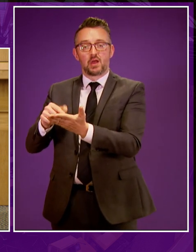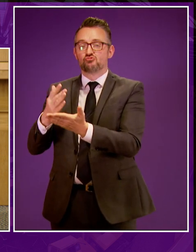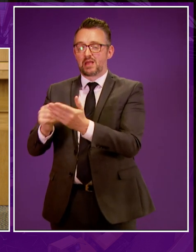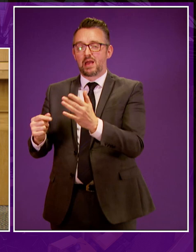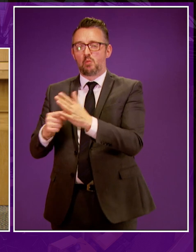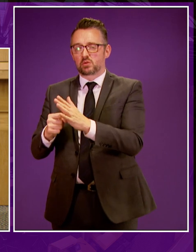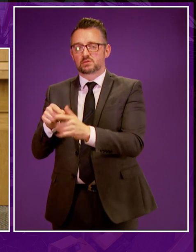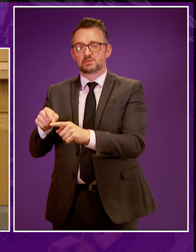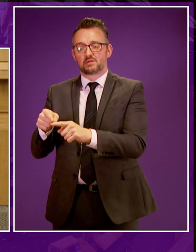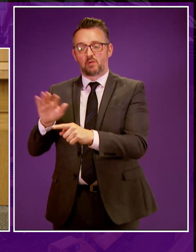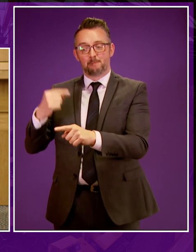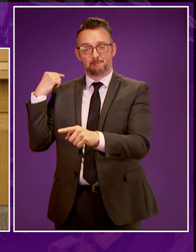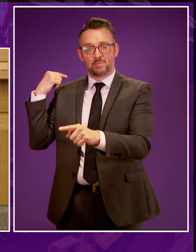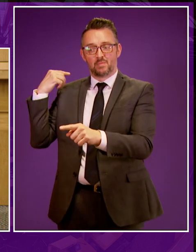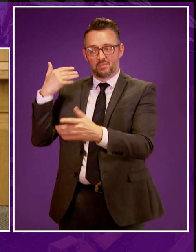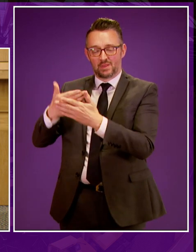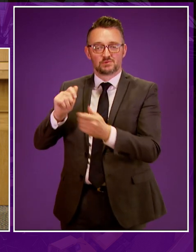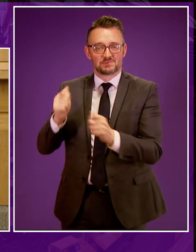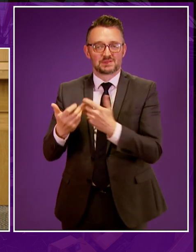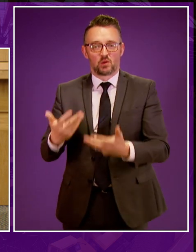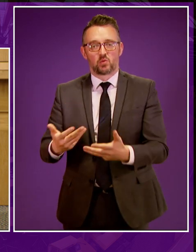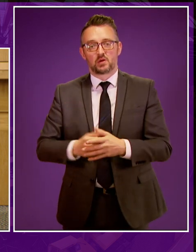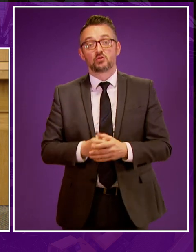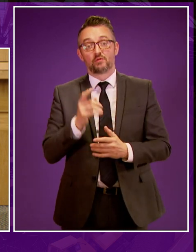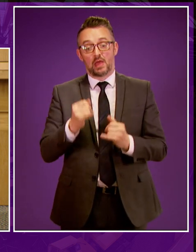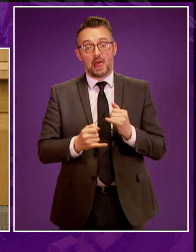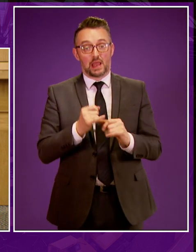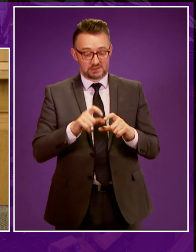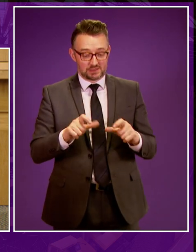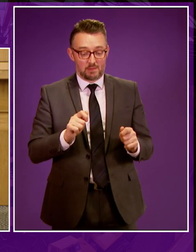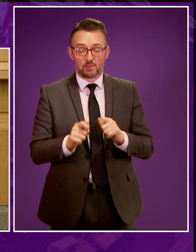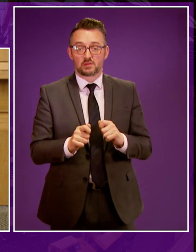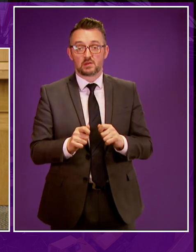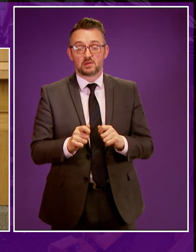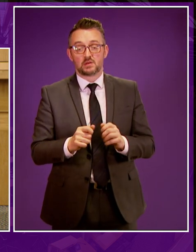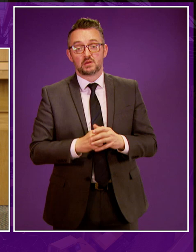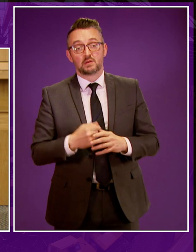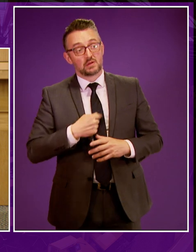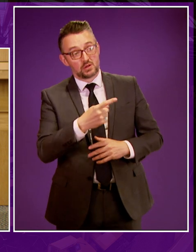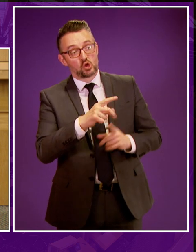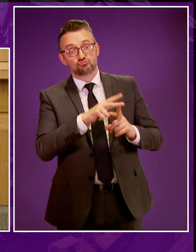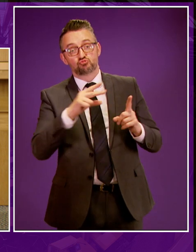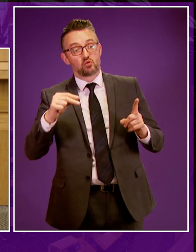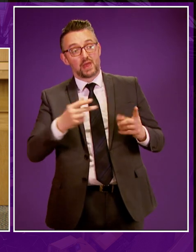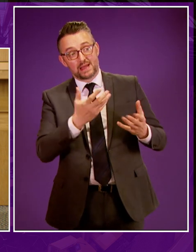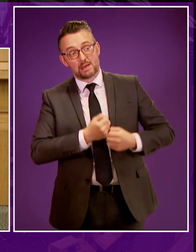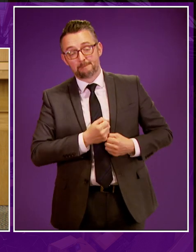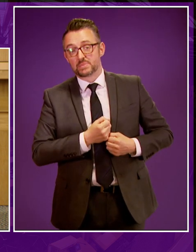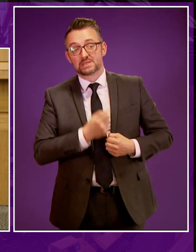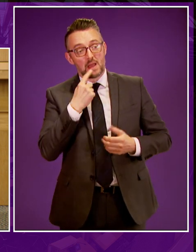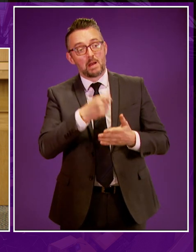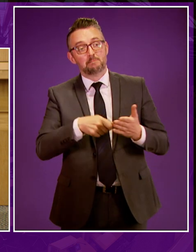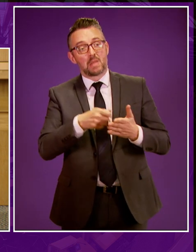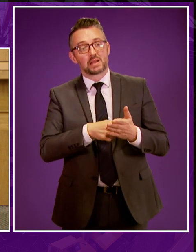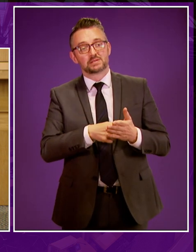role in keeping the ministers feet to the fire. As for the final amendment, I simply do not accept Tory accusations that a ban on fracking